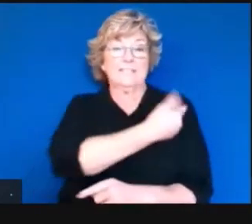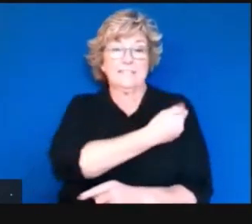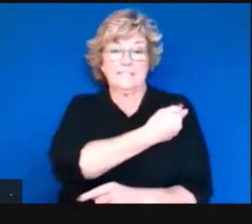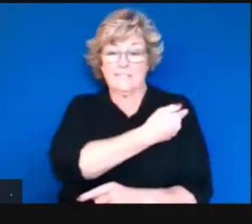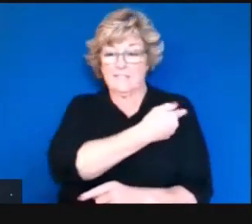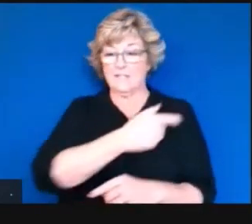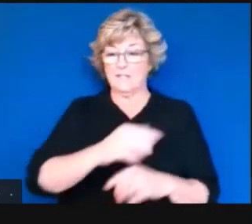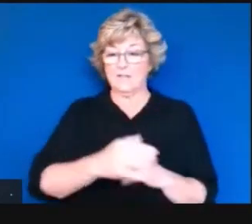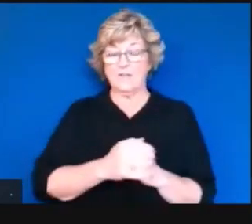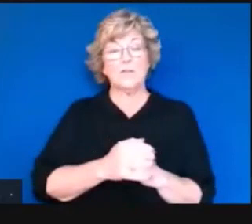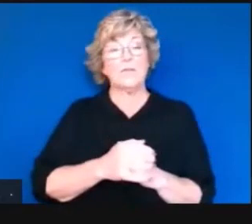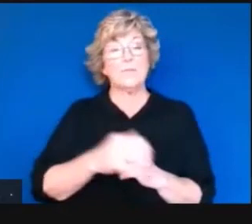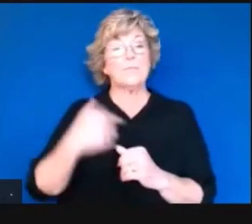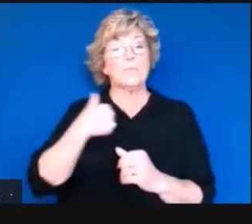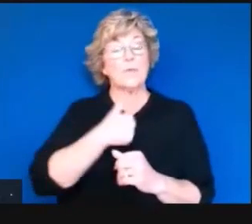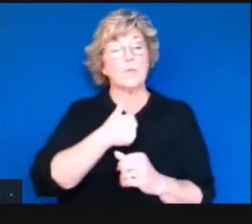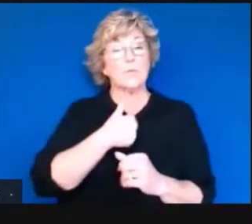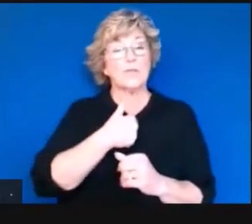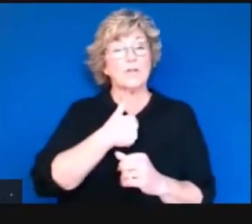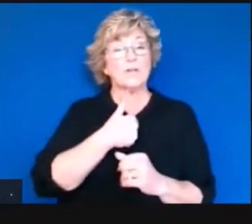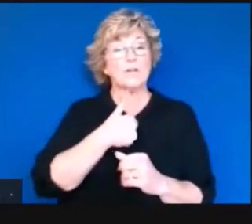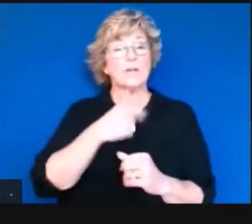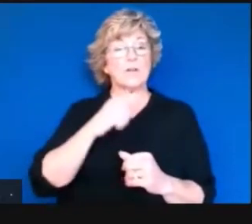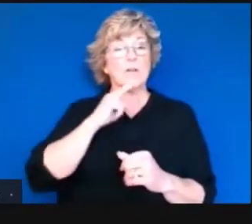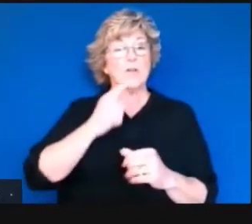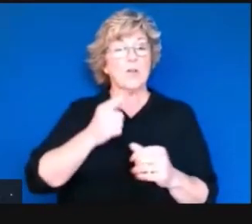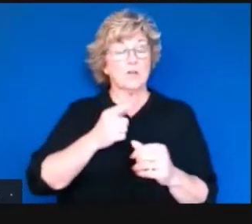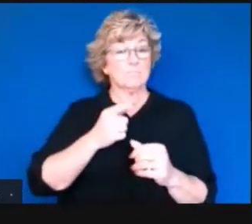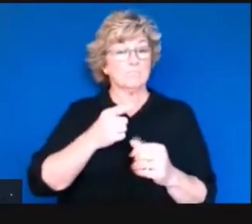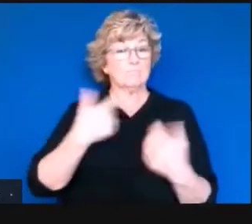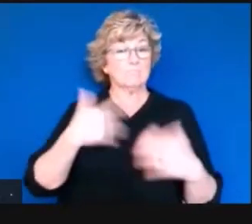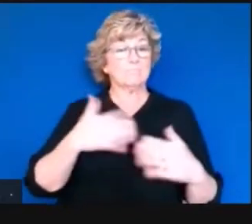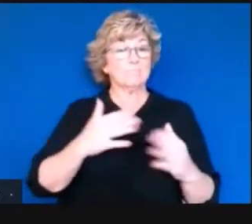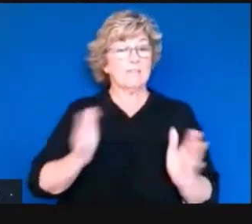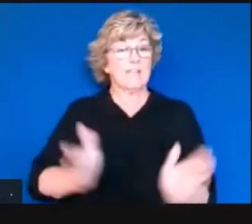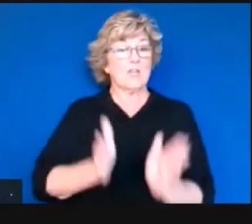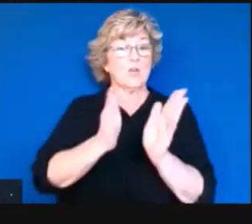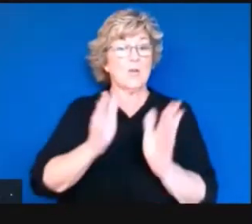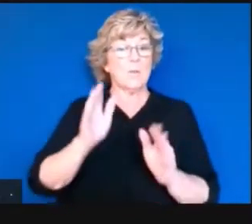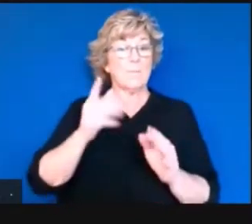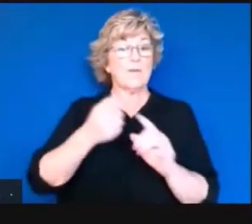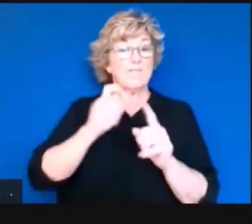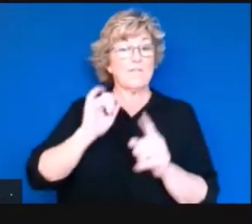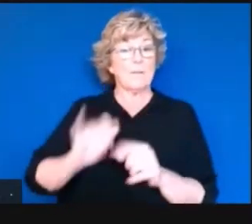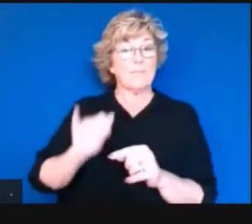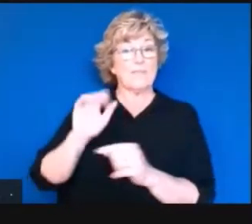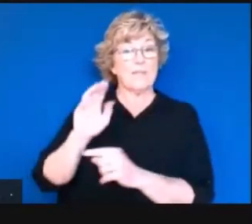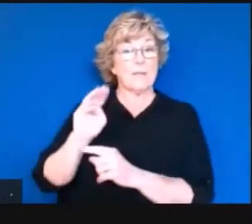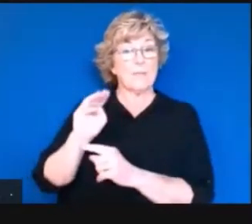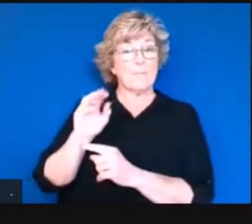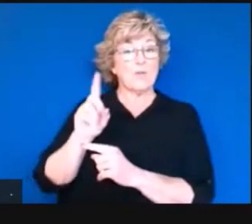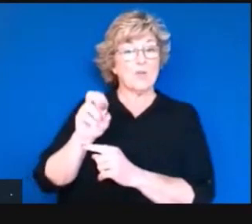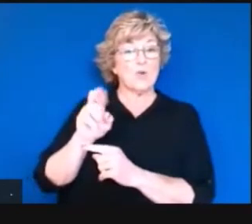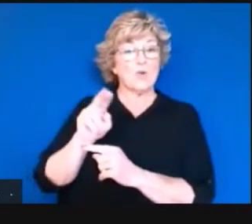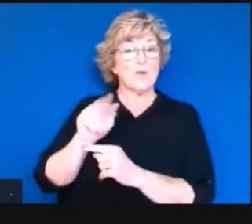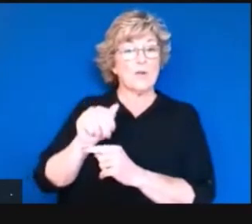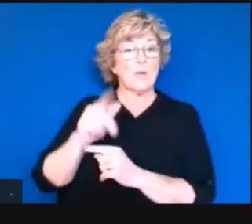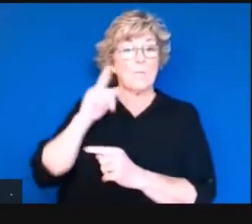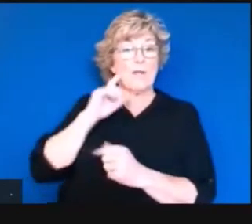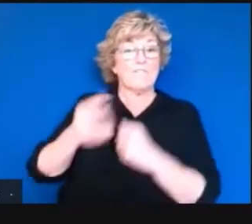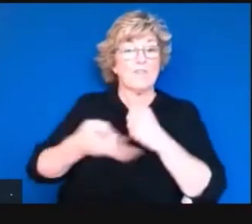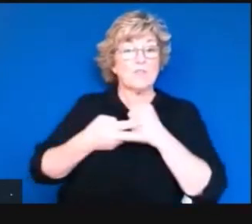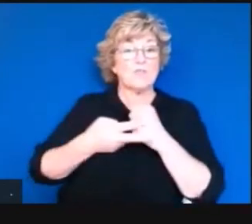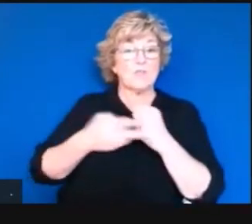Moderna. And we of course, are encouraged by the Moderna vaccine in relationship to the storage needs,